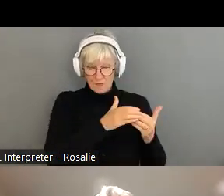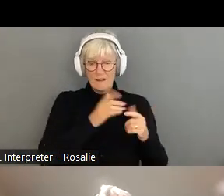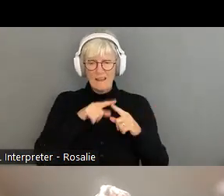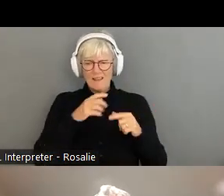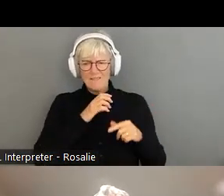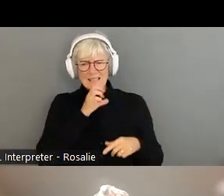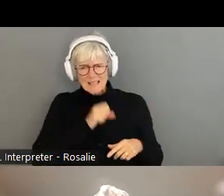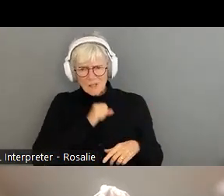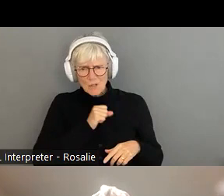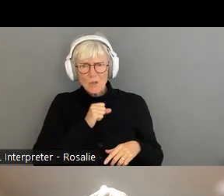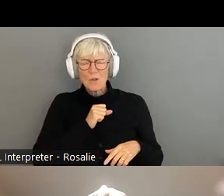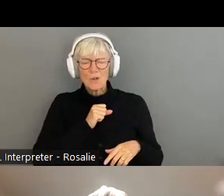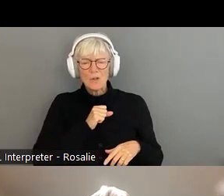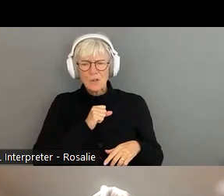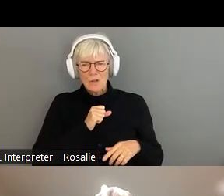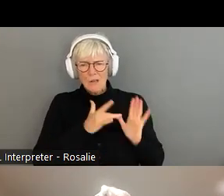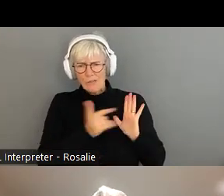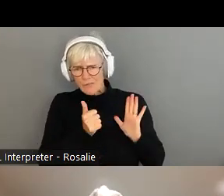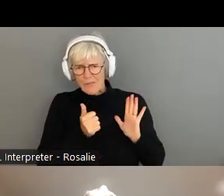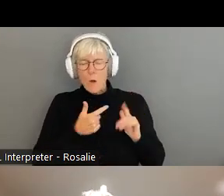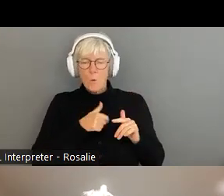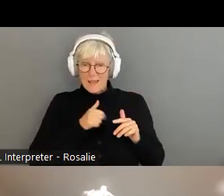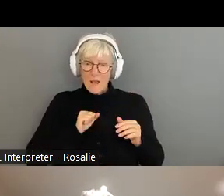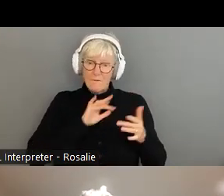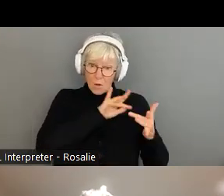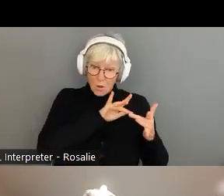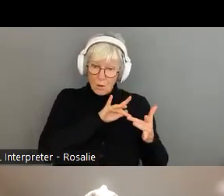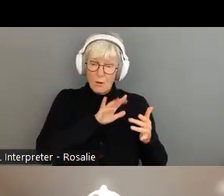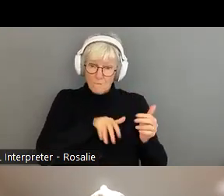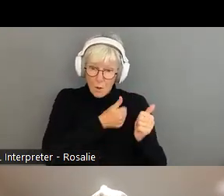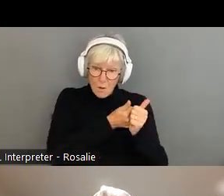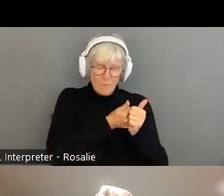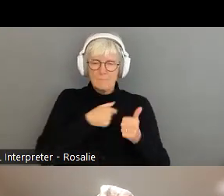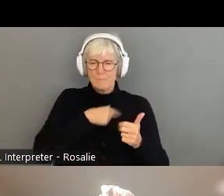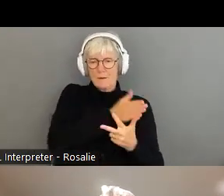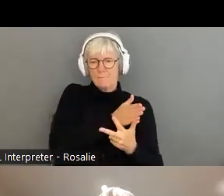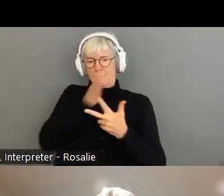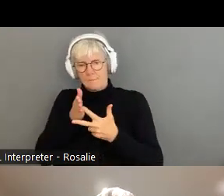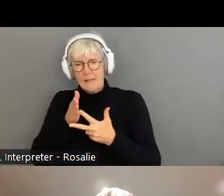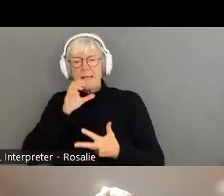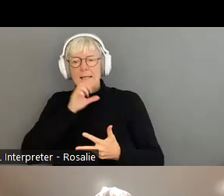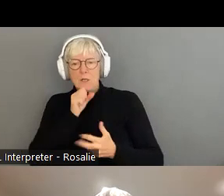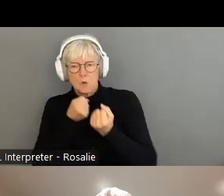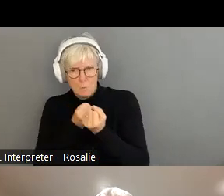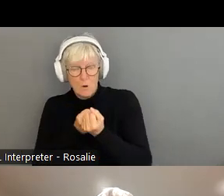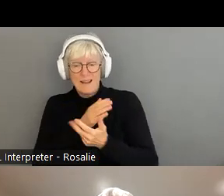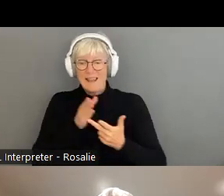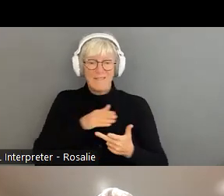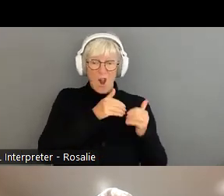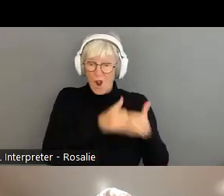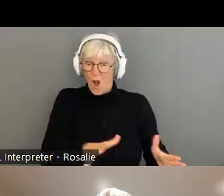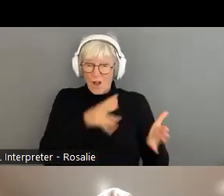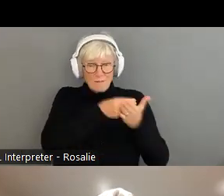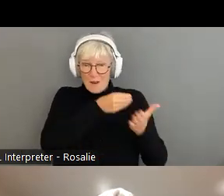that requires follow-up, it's referred to our senior support unit. If it's a large dollar loss victim,